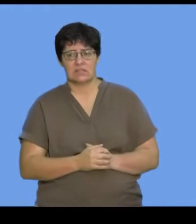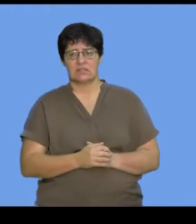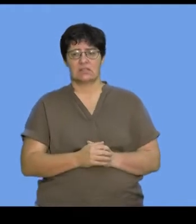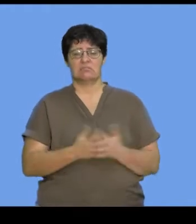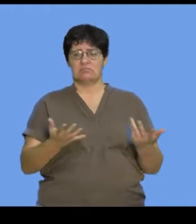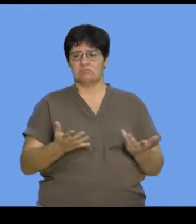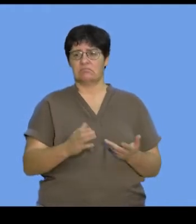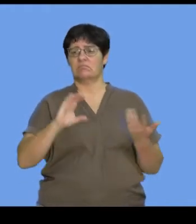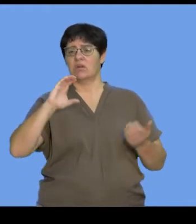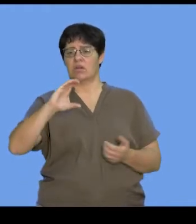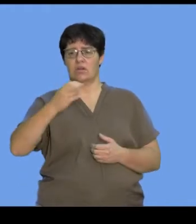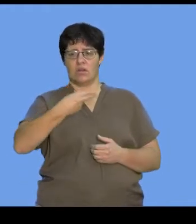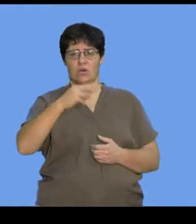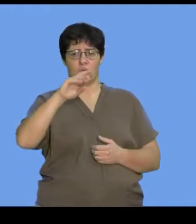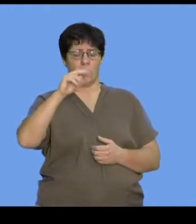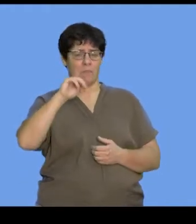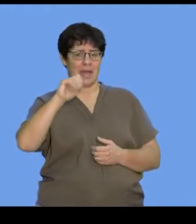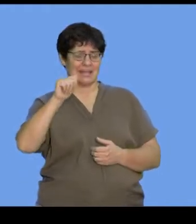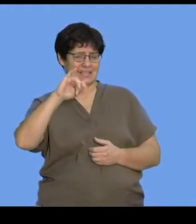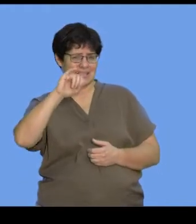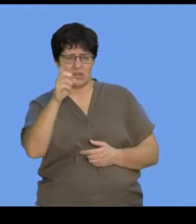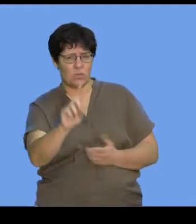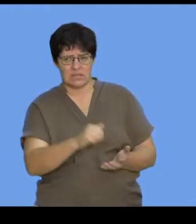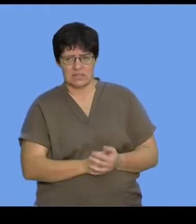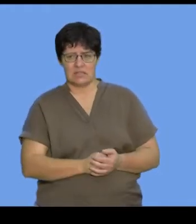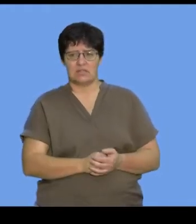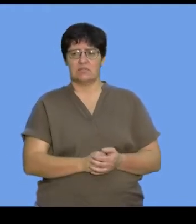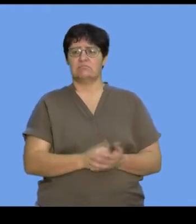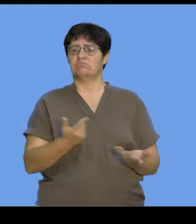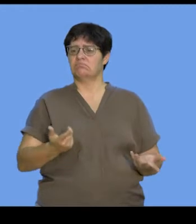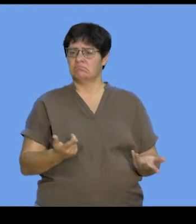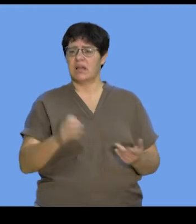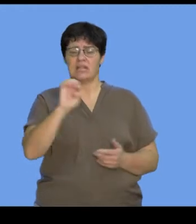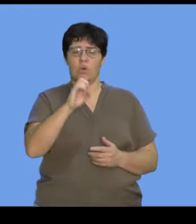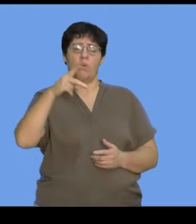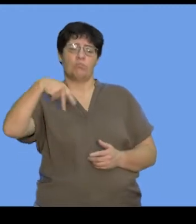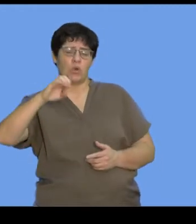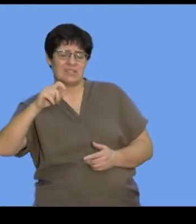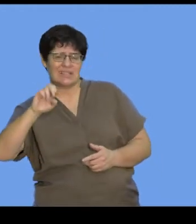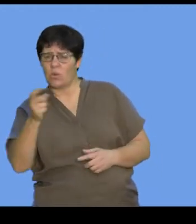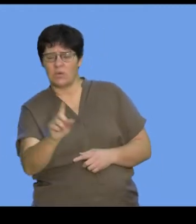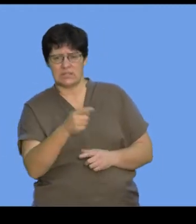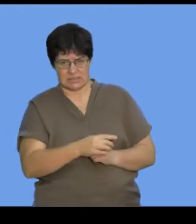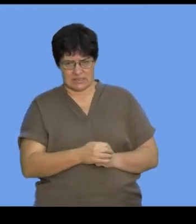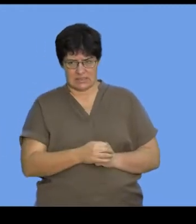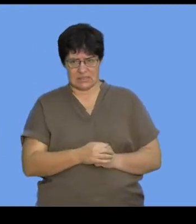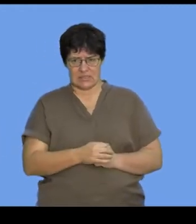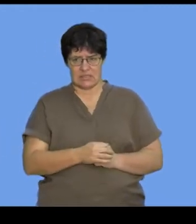chromatid is very important. We're going to look at what histone proteins are. Fundamentally important to understanding